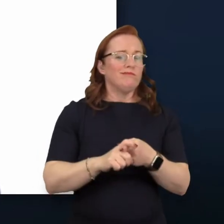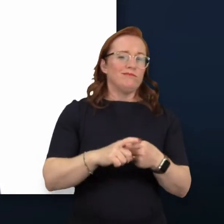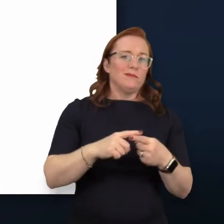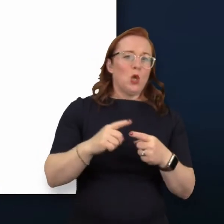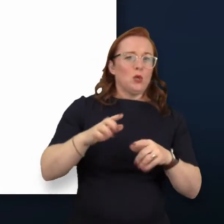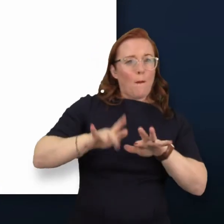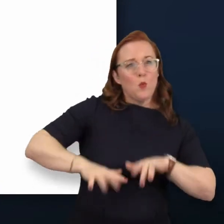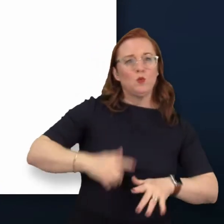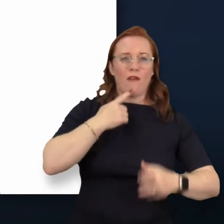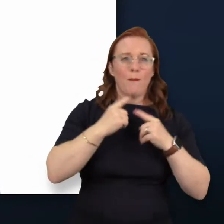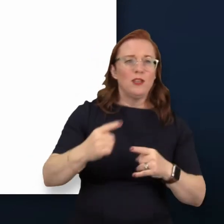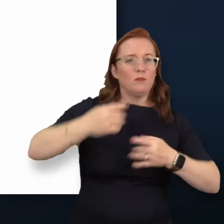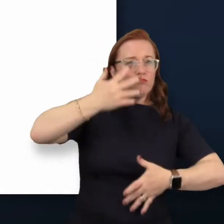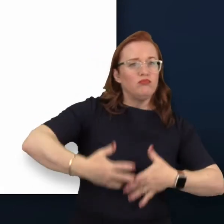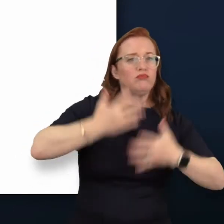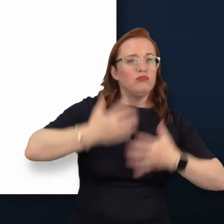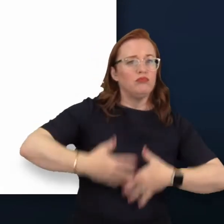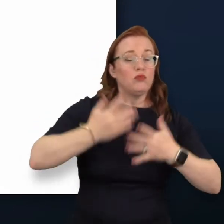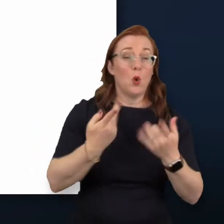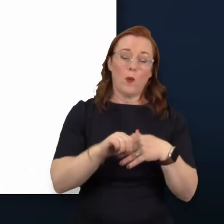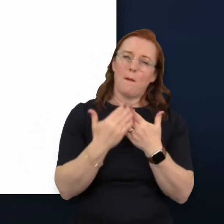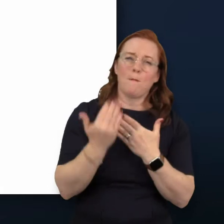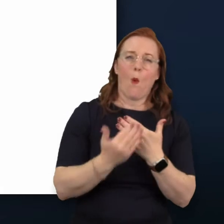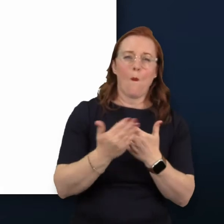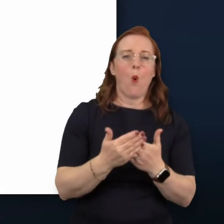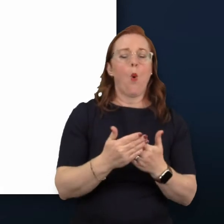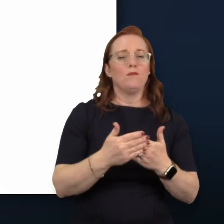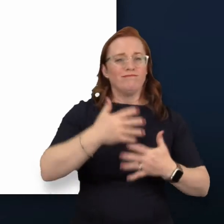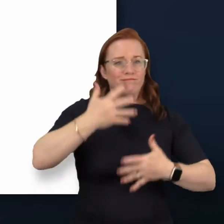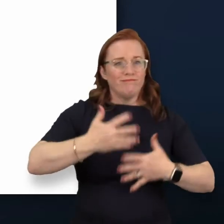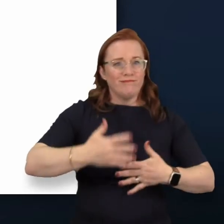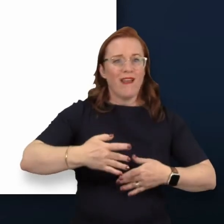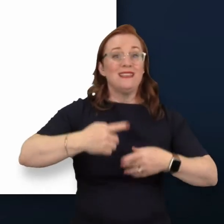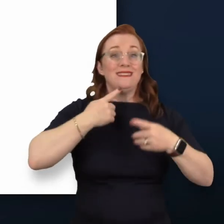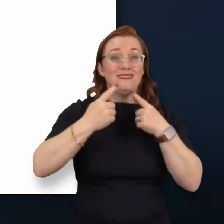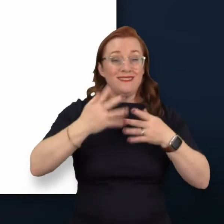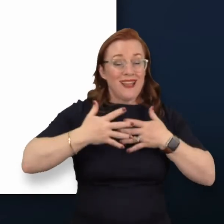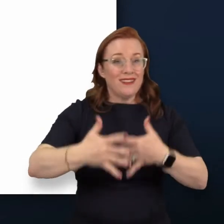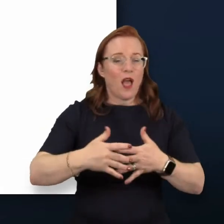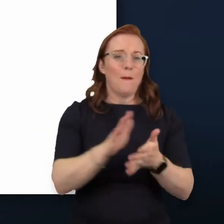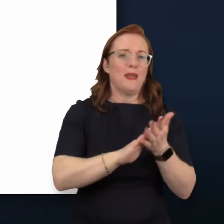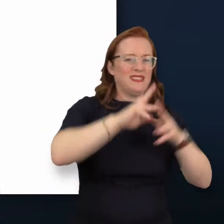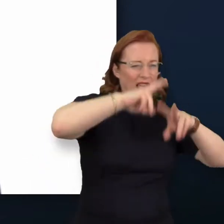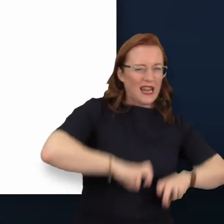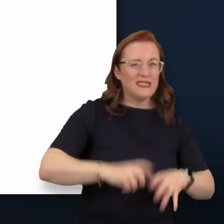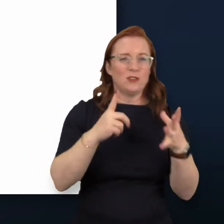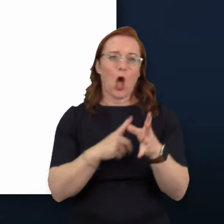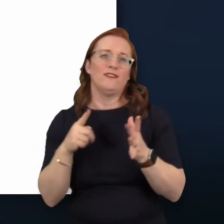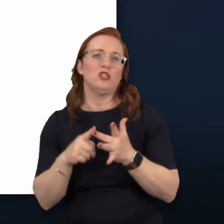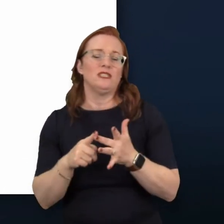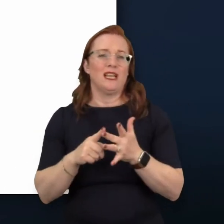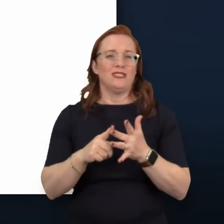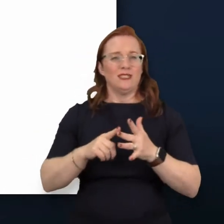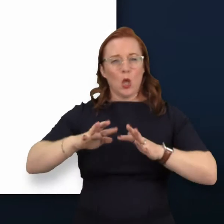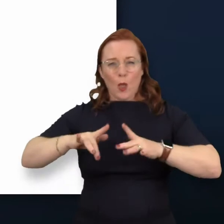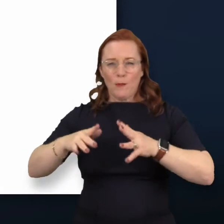century. We're increasingly becoming a data-led regulator, and data and analytics and artificial intelligence and